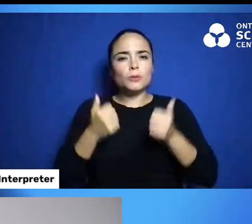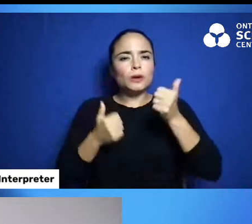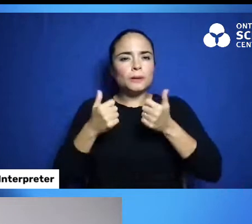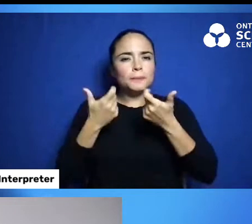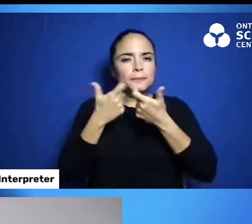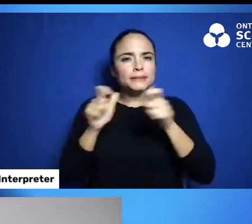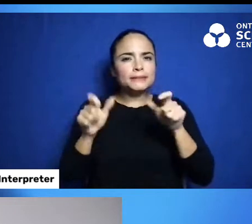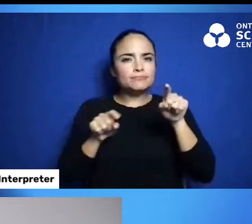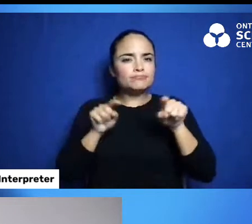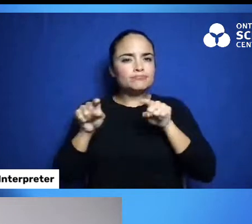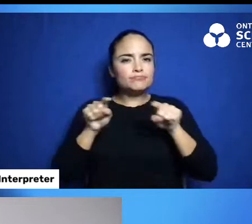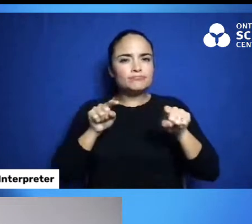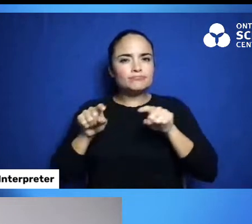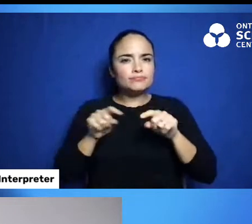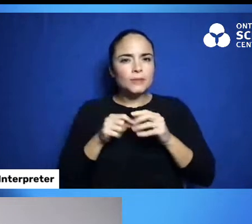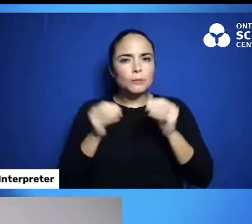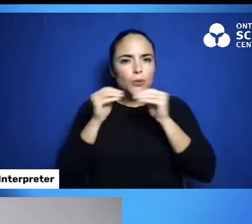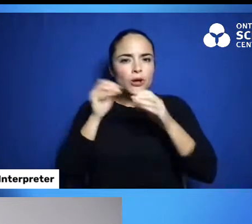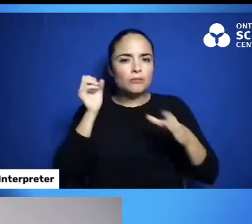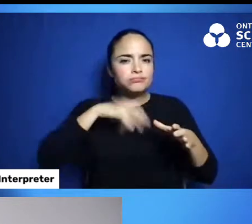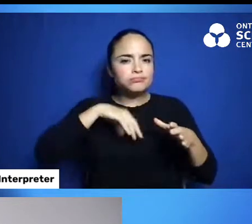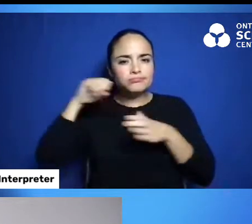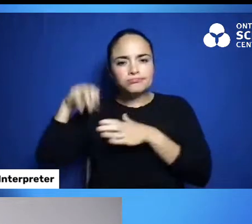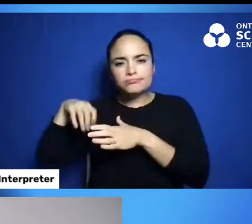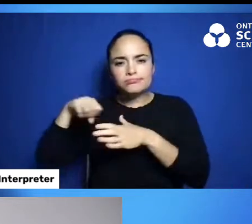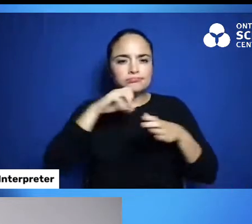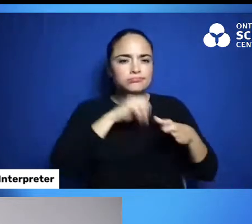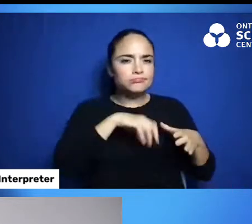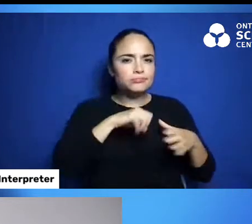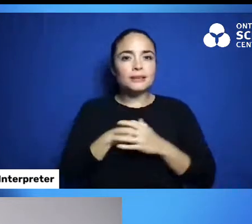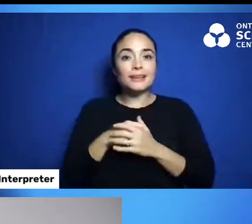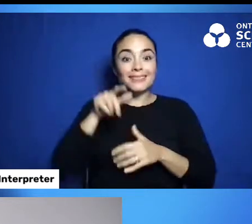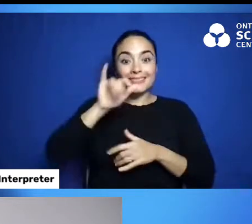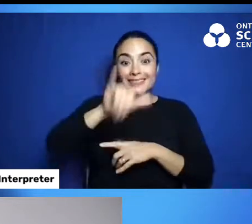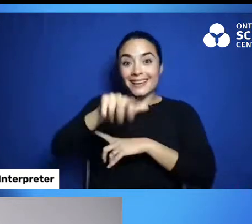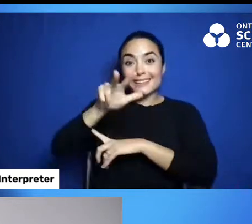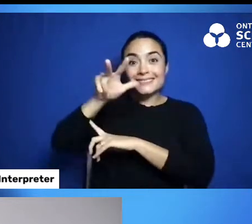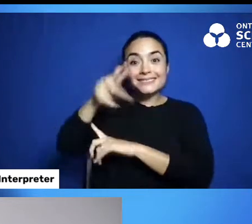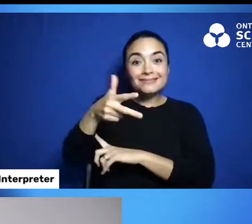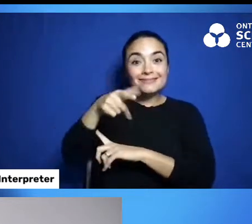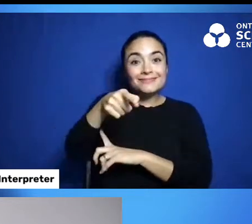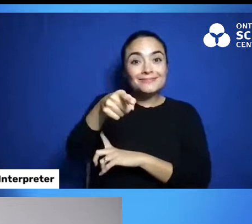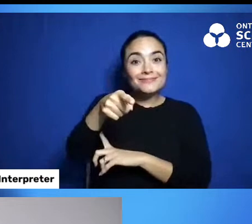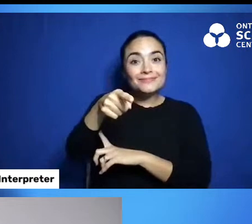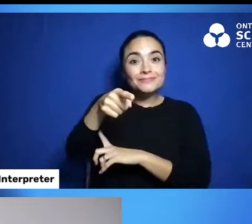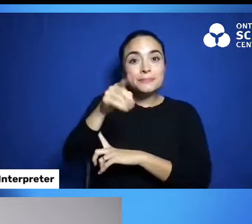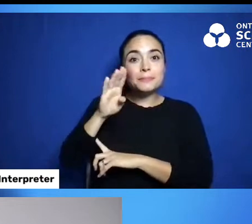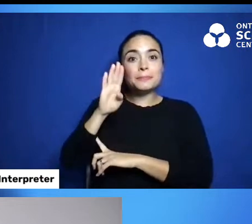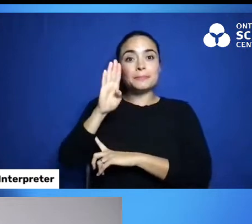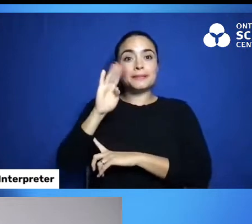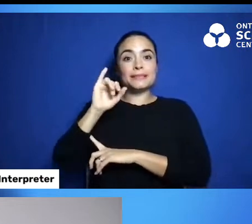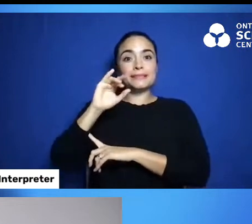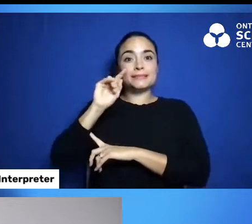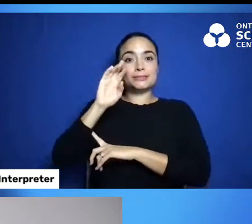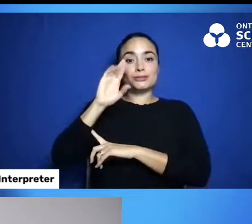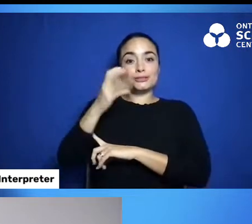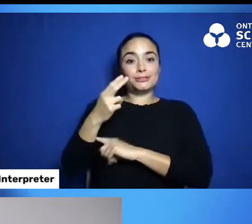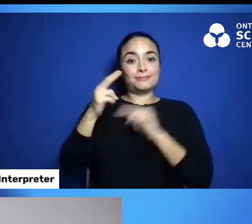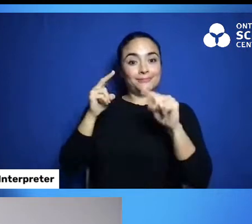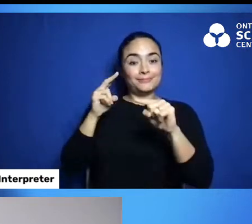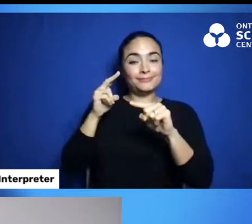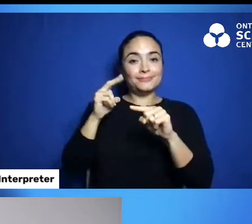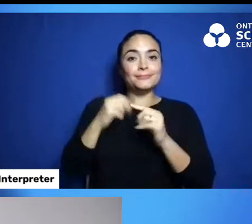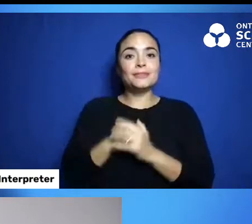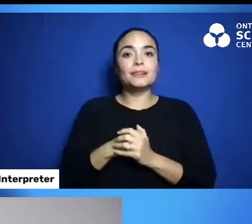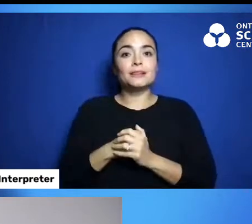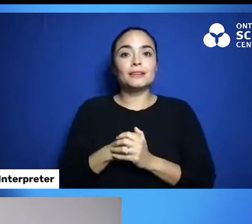Here is my birch bark basket. As you can see, I've sealed the corners with a nice, sticky, dark material.